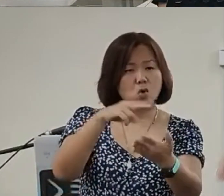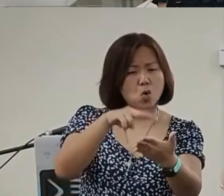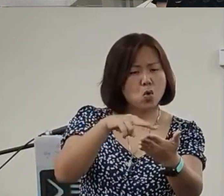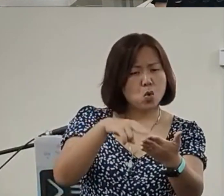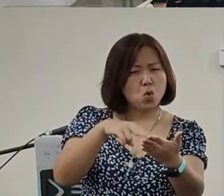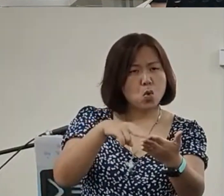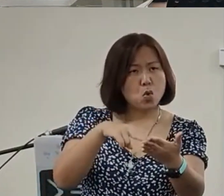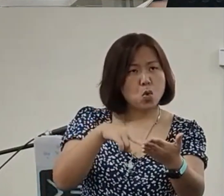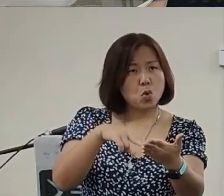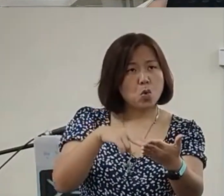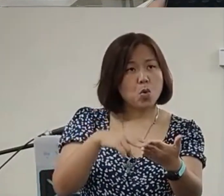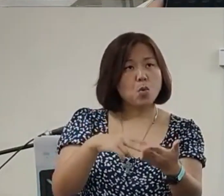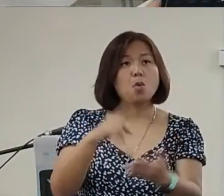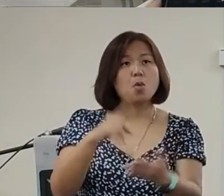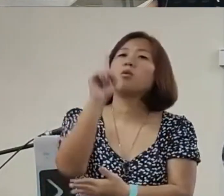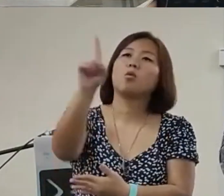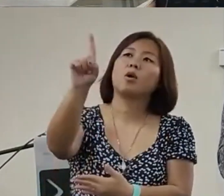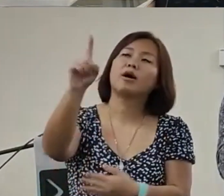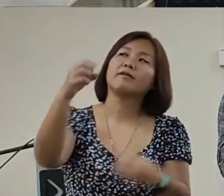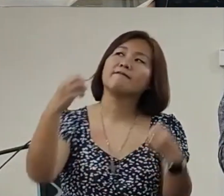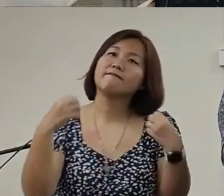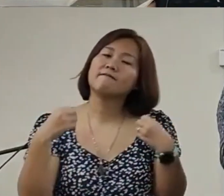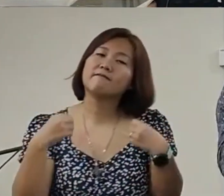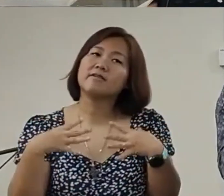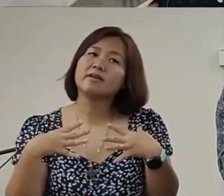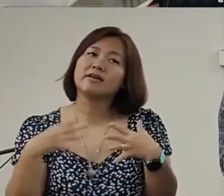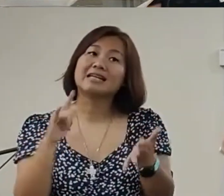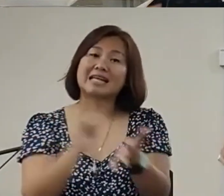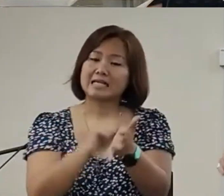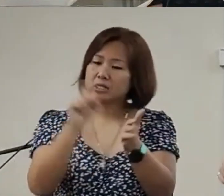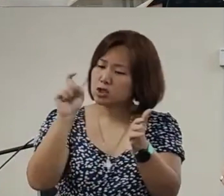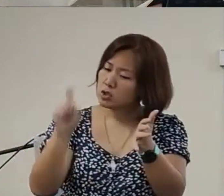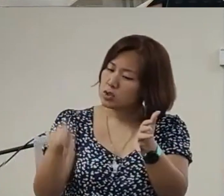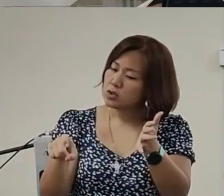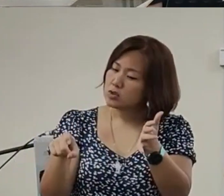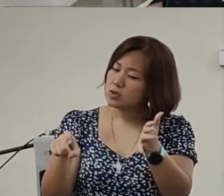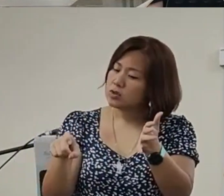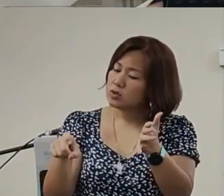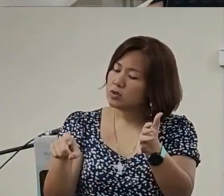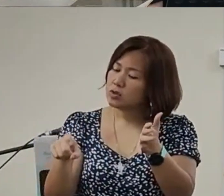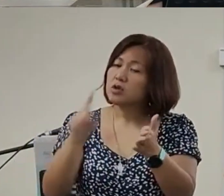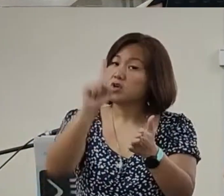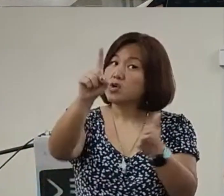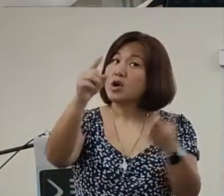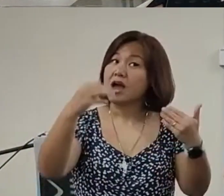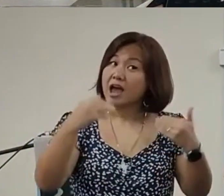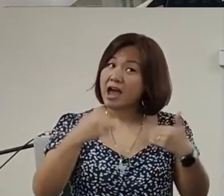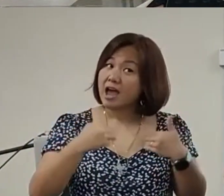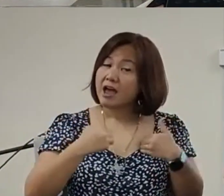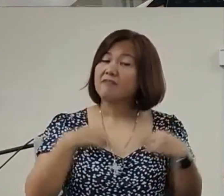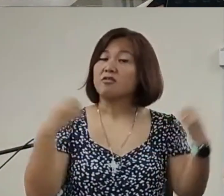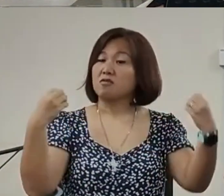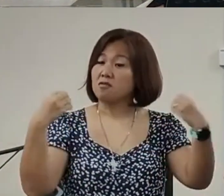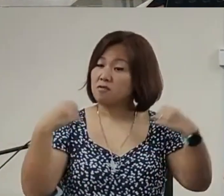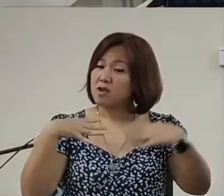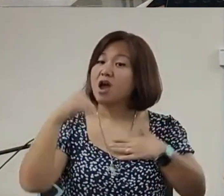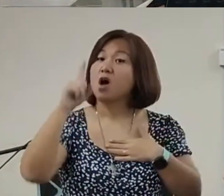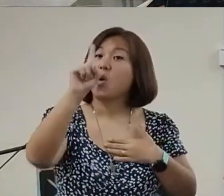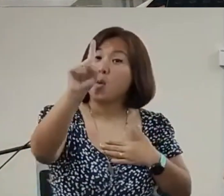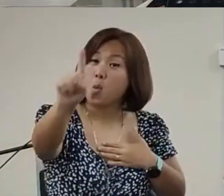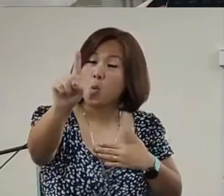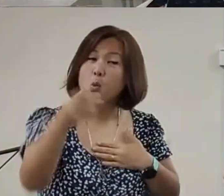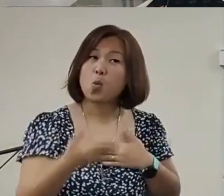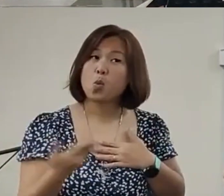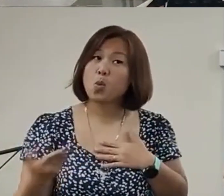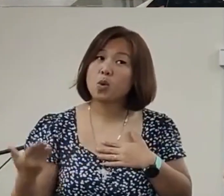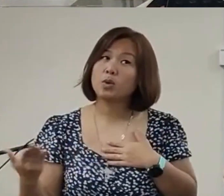thoroughly you will see there is one fear that is needed you need to fear one thing you have heard this before